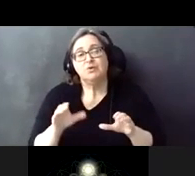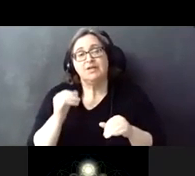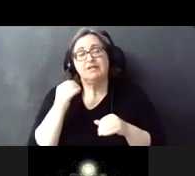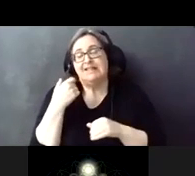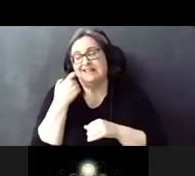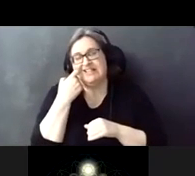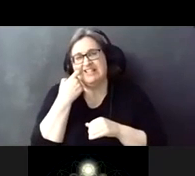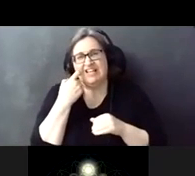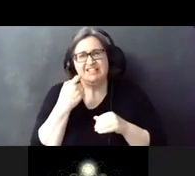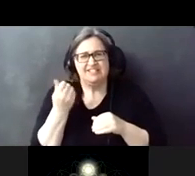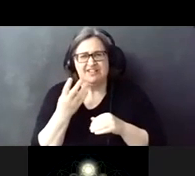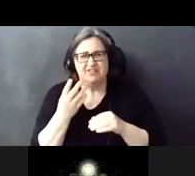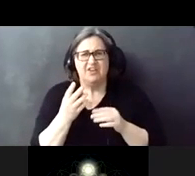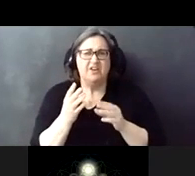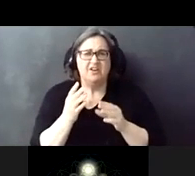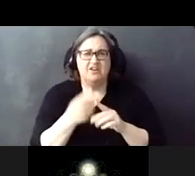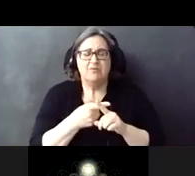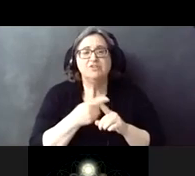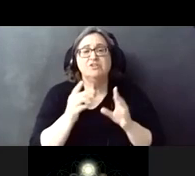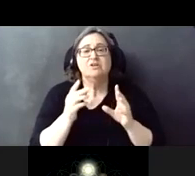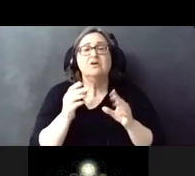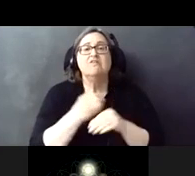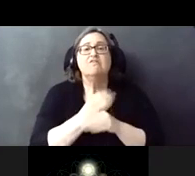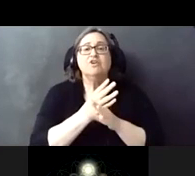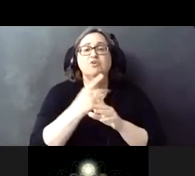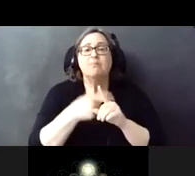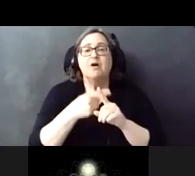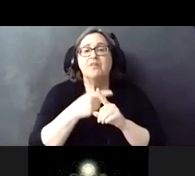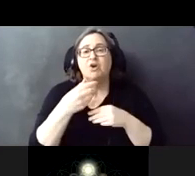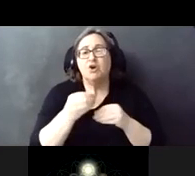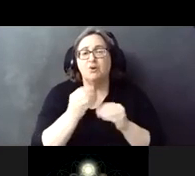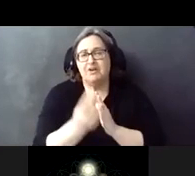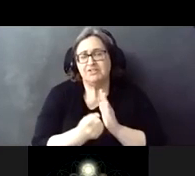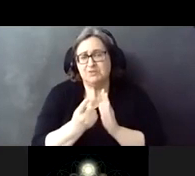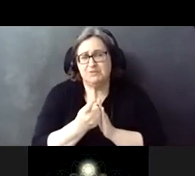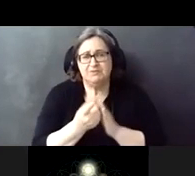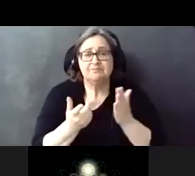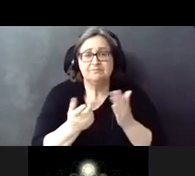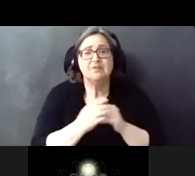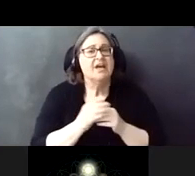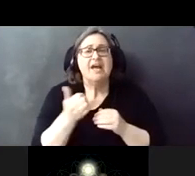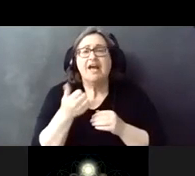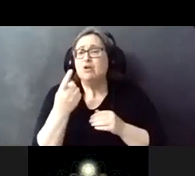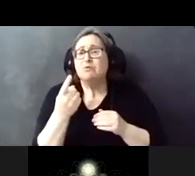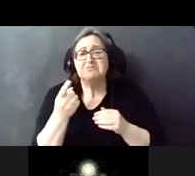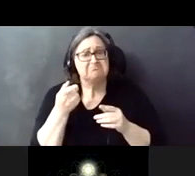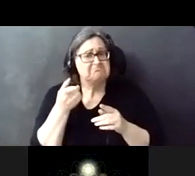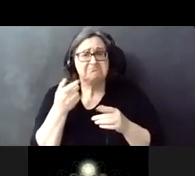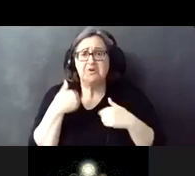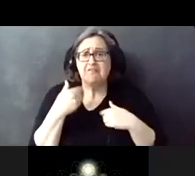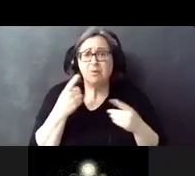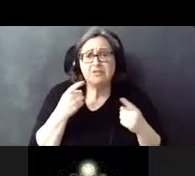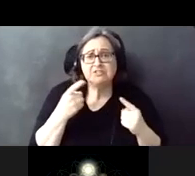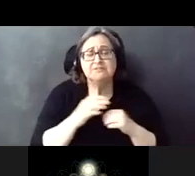several months virtual uh monthly office hours um that's a form for uh anyone who has questions that